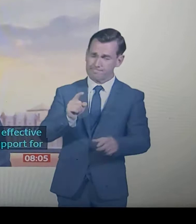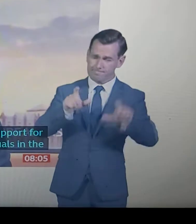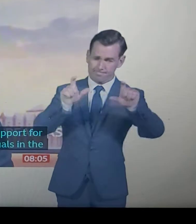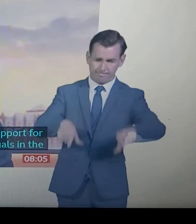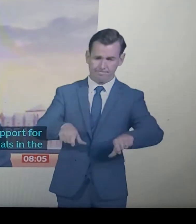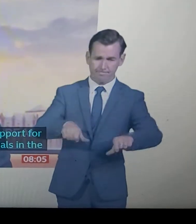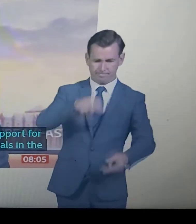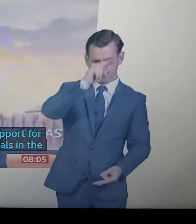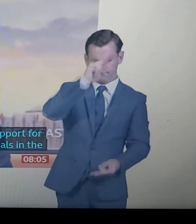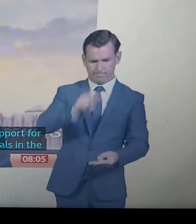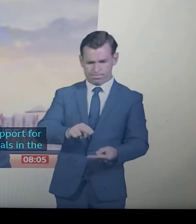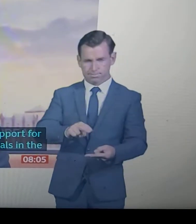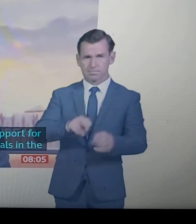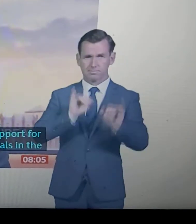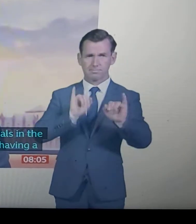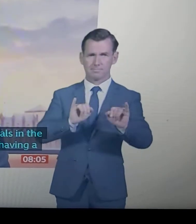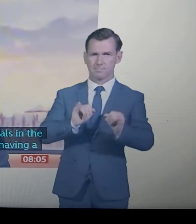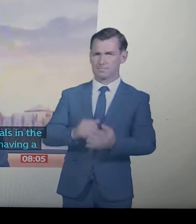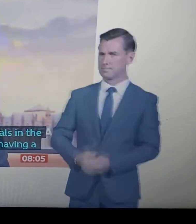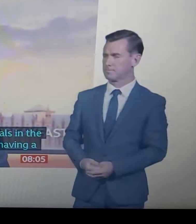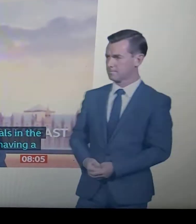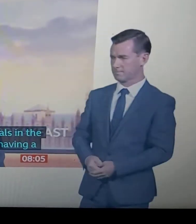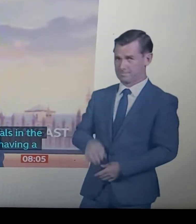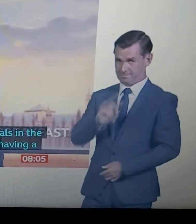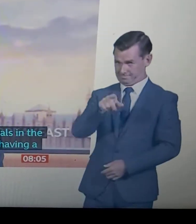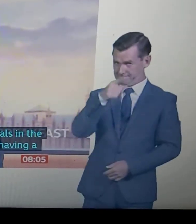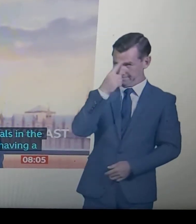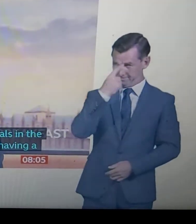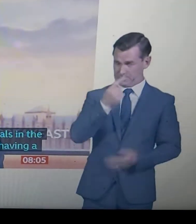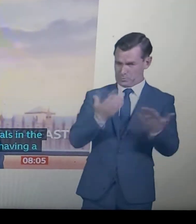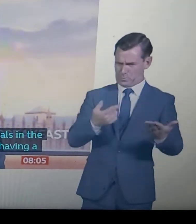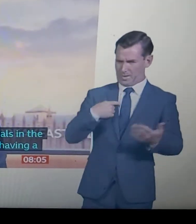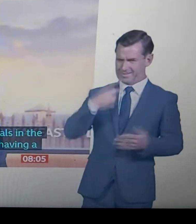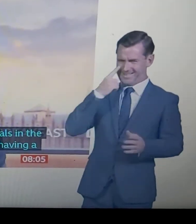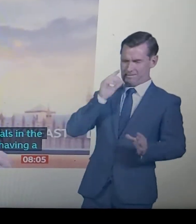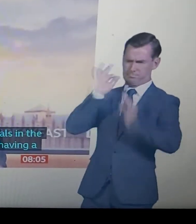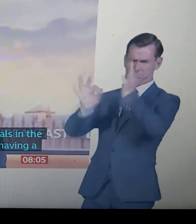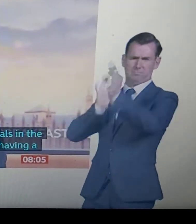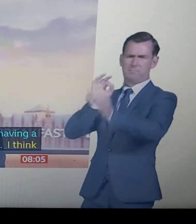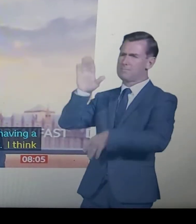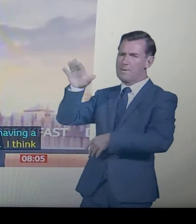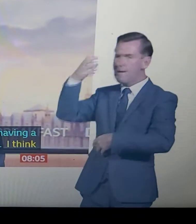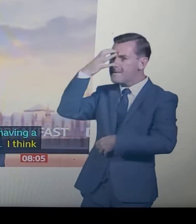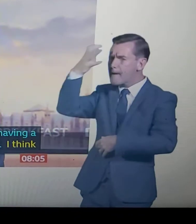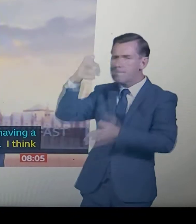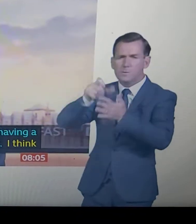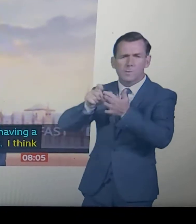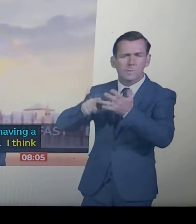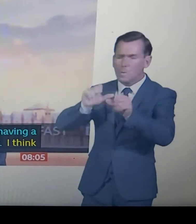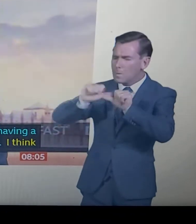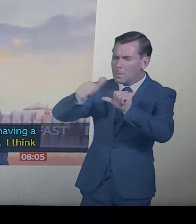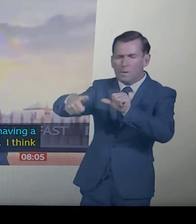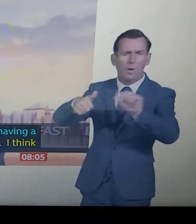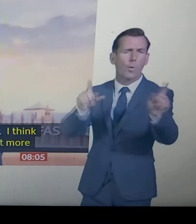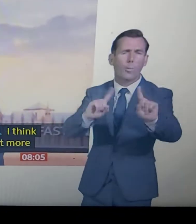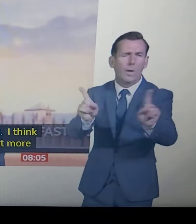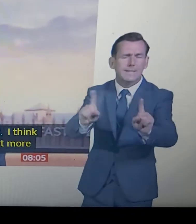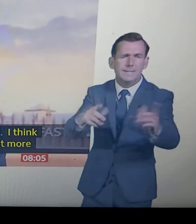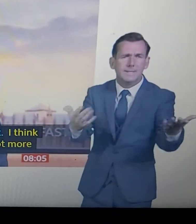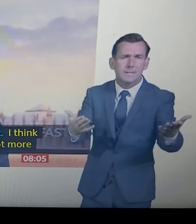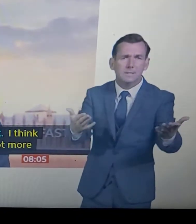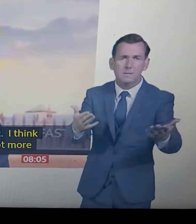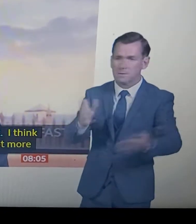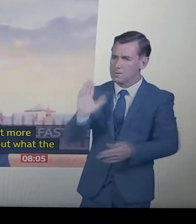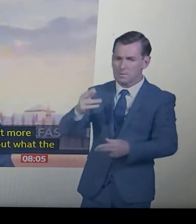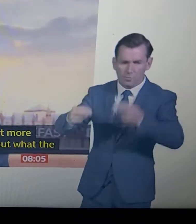I think you'll start to see a lot more questions asked today about what the government is going to do next. We know that the impact on hospitality